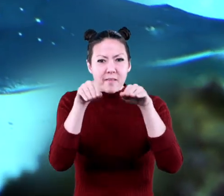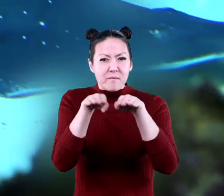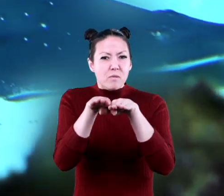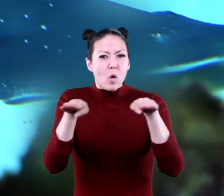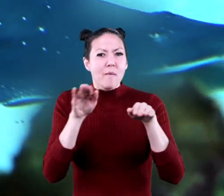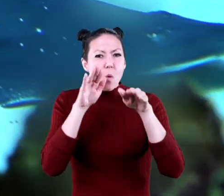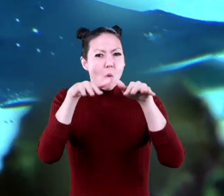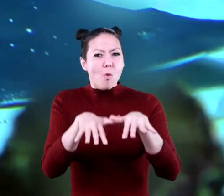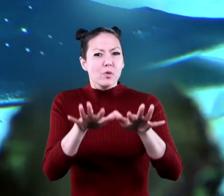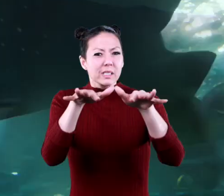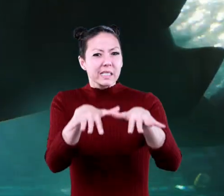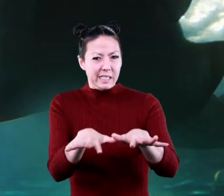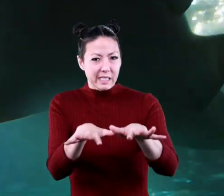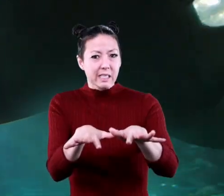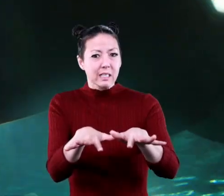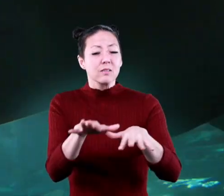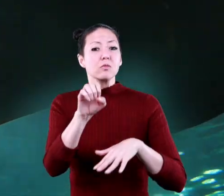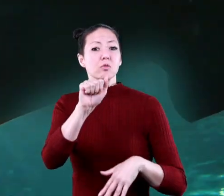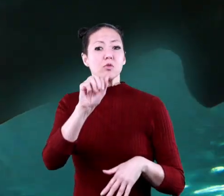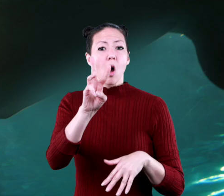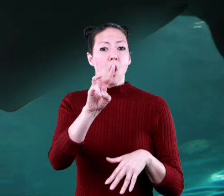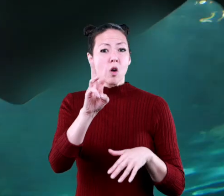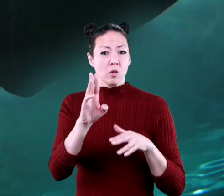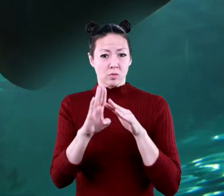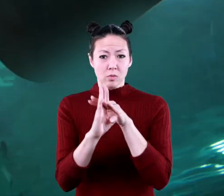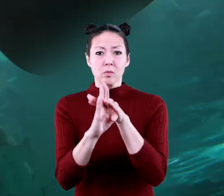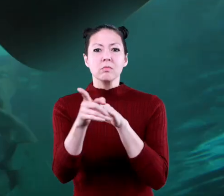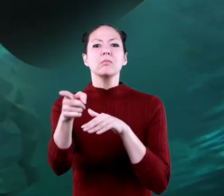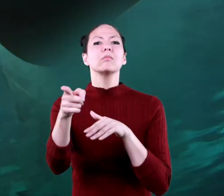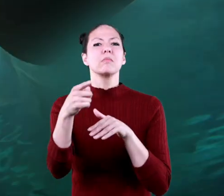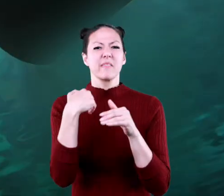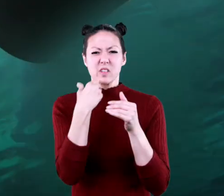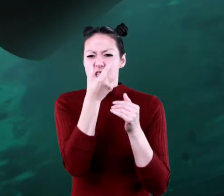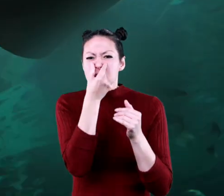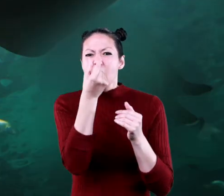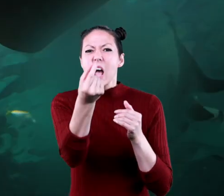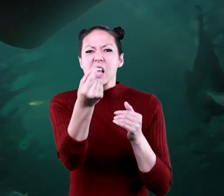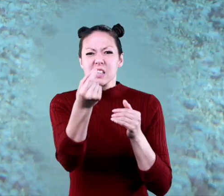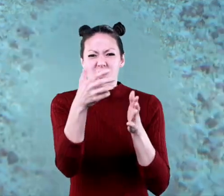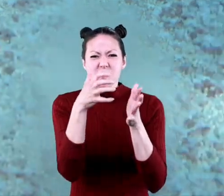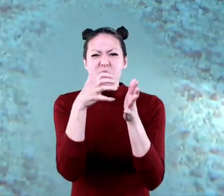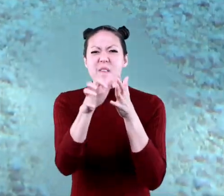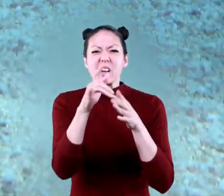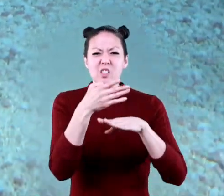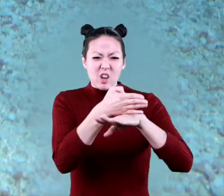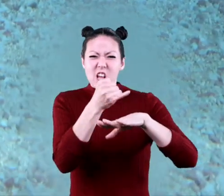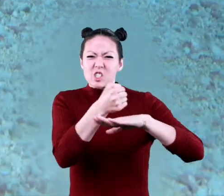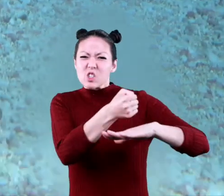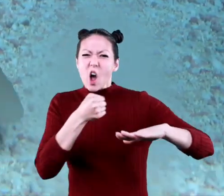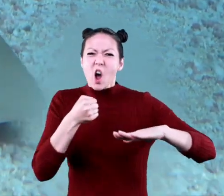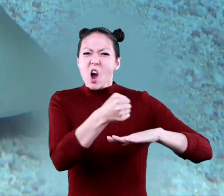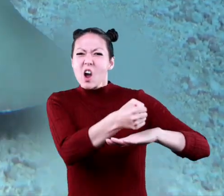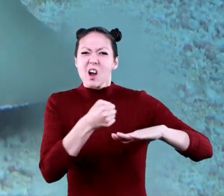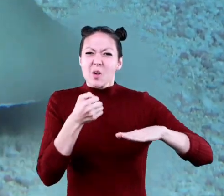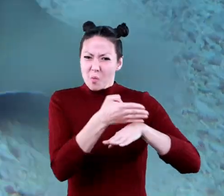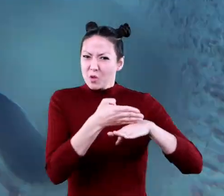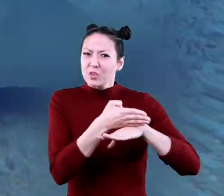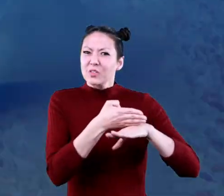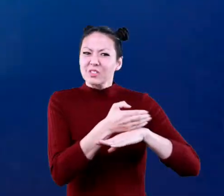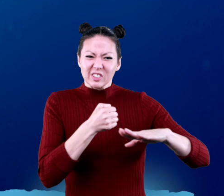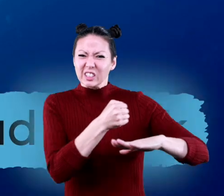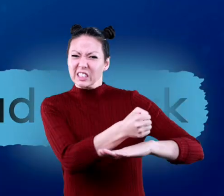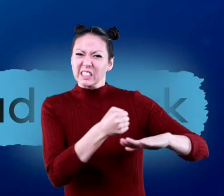bottom of the ocean. Saw sharks have elongated snouts that look jagged and sharp like saws.